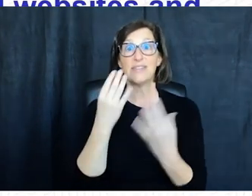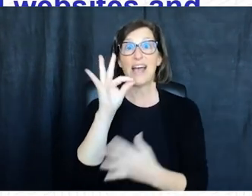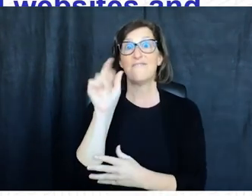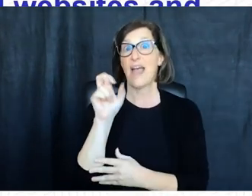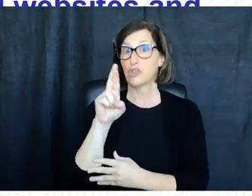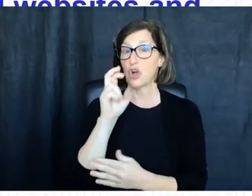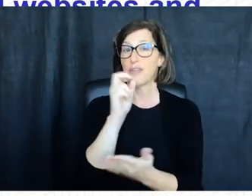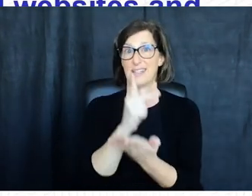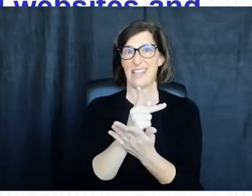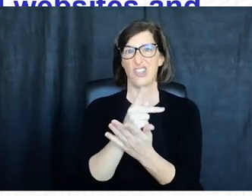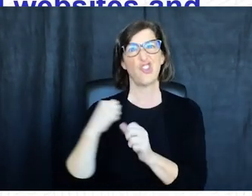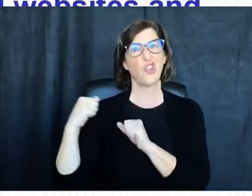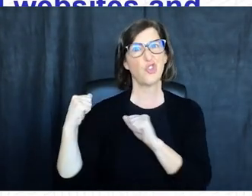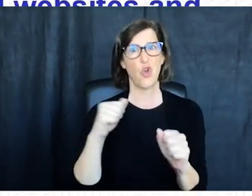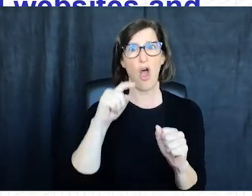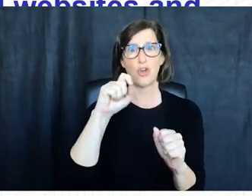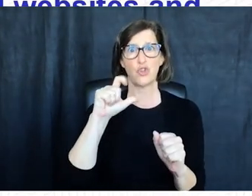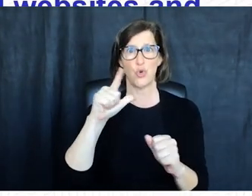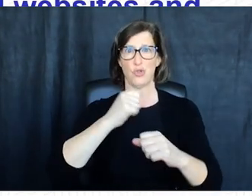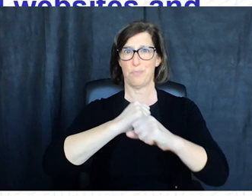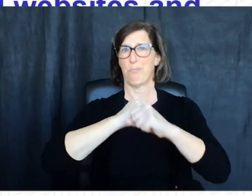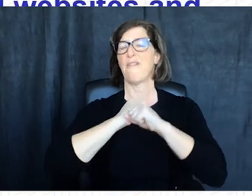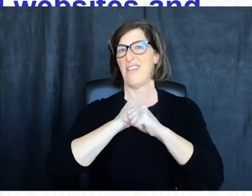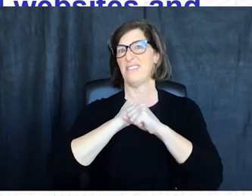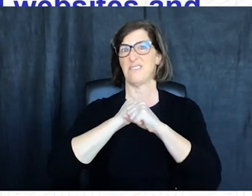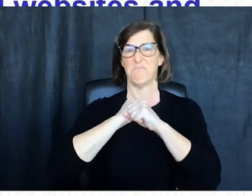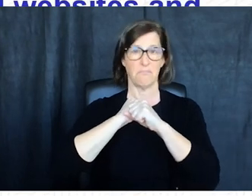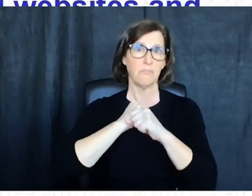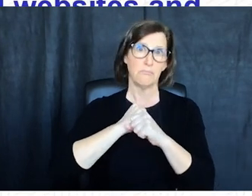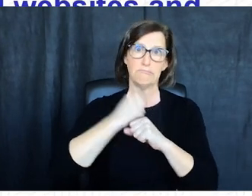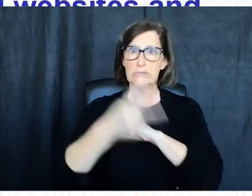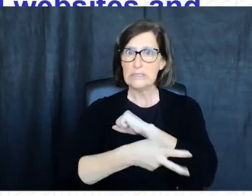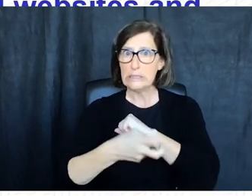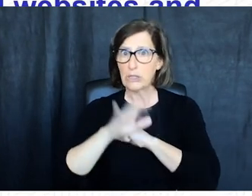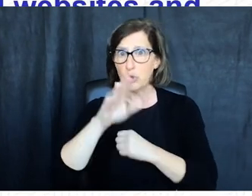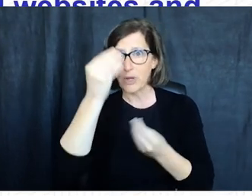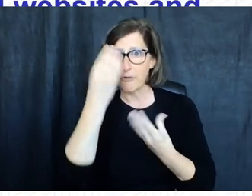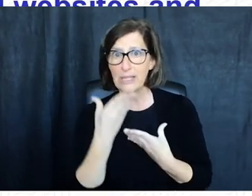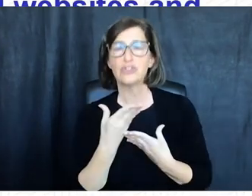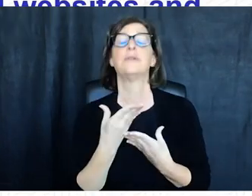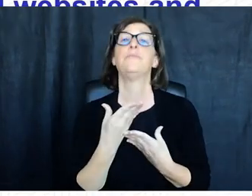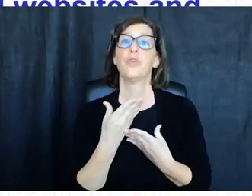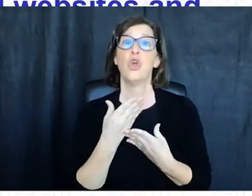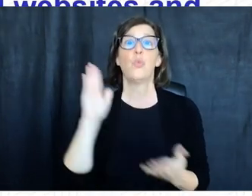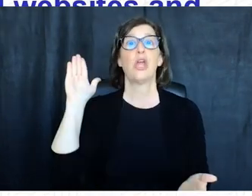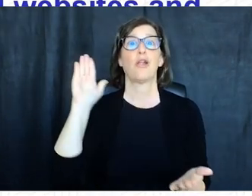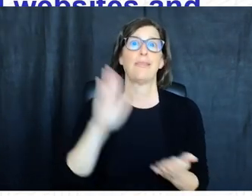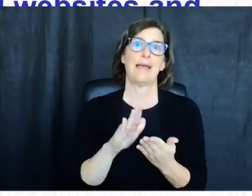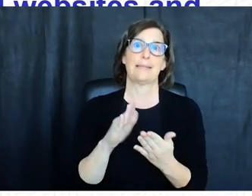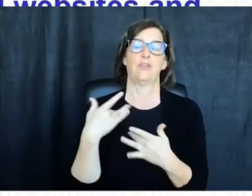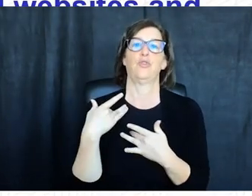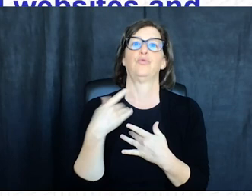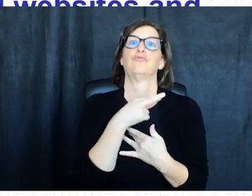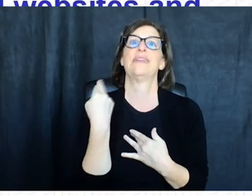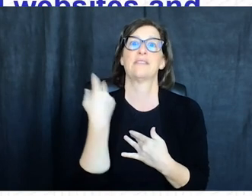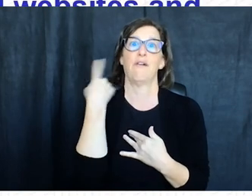mfa is one of the strongest tools to prevent cyber intrusions enabling mfa makes us significantly less likely to